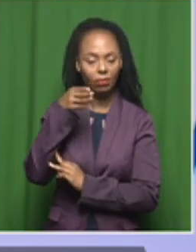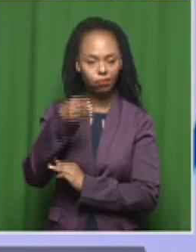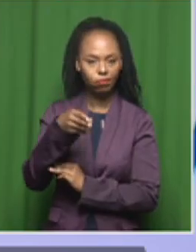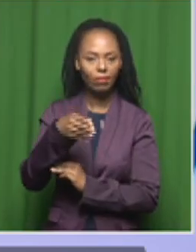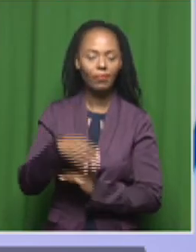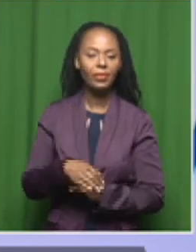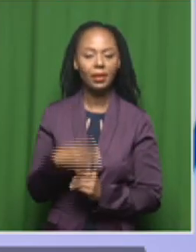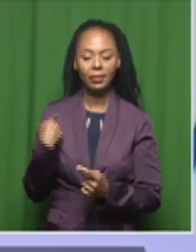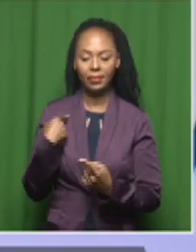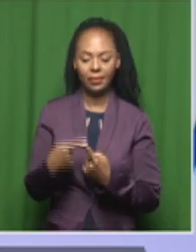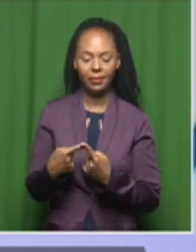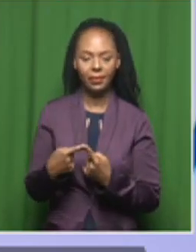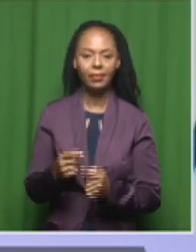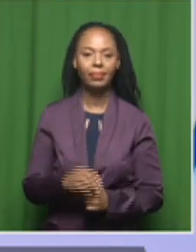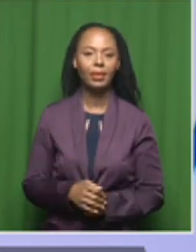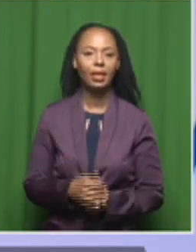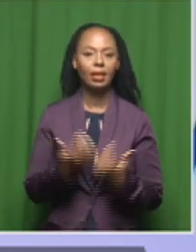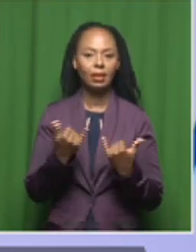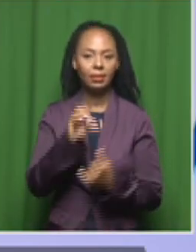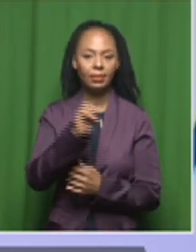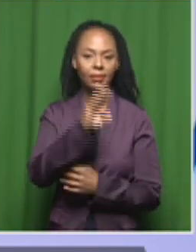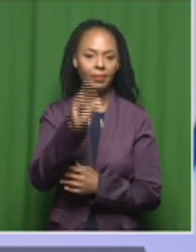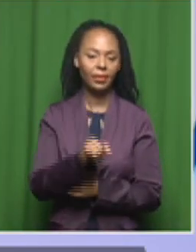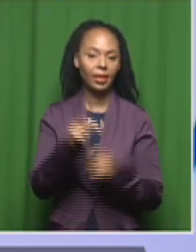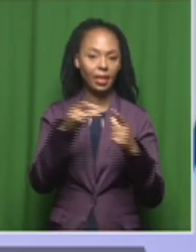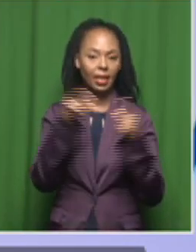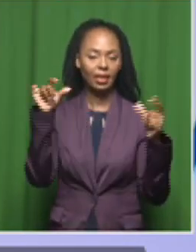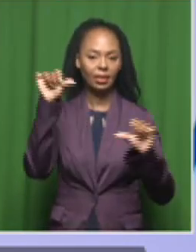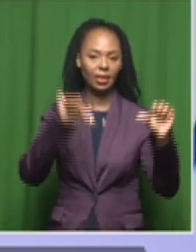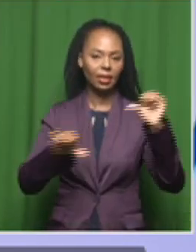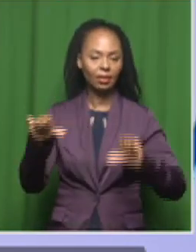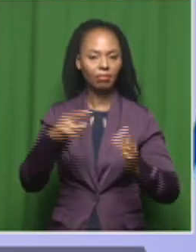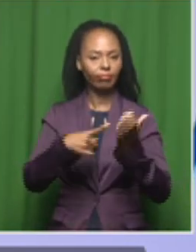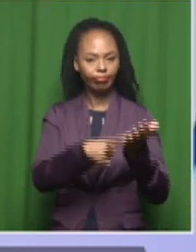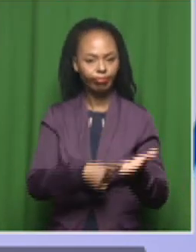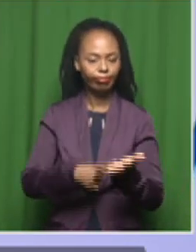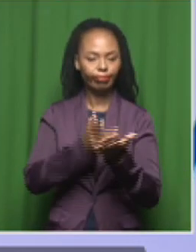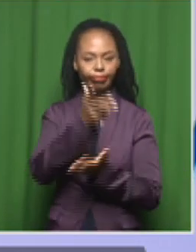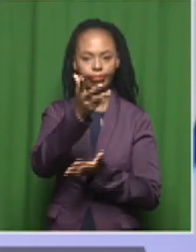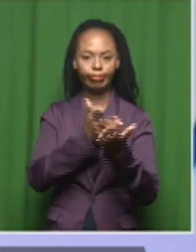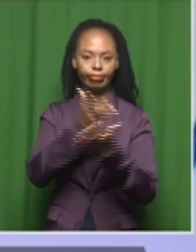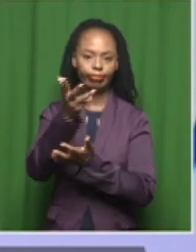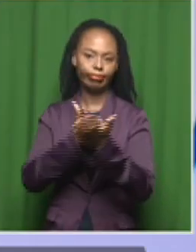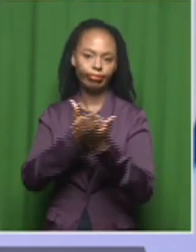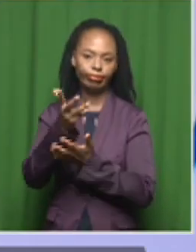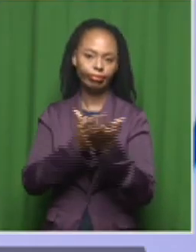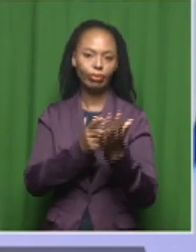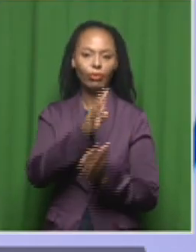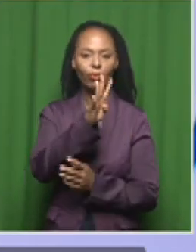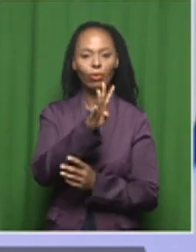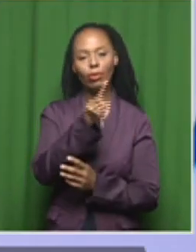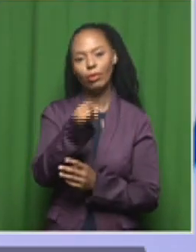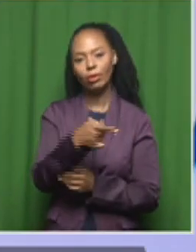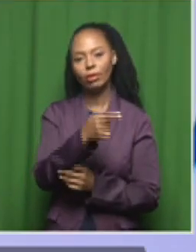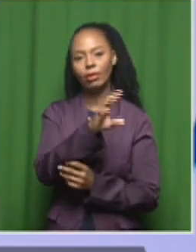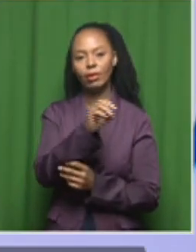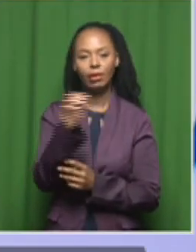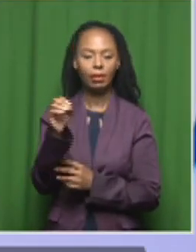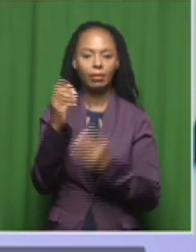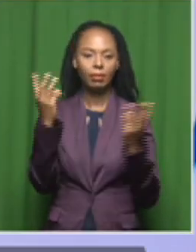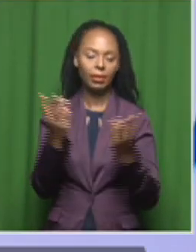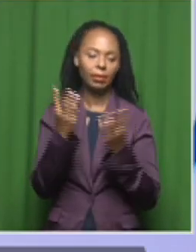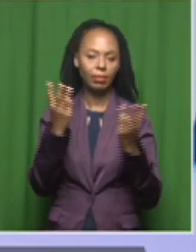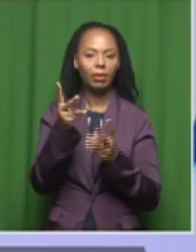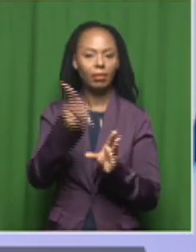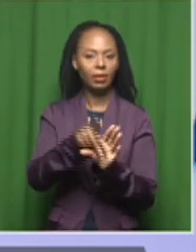is one of South Africa's largest science engagement platforms that brings together more than four and a half thousand participants and includes